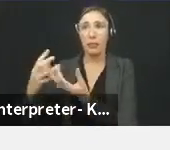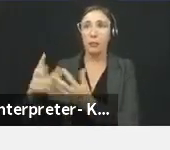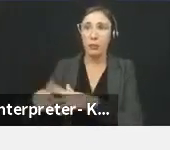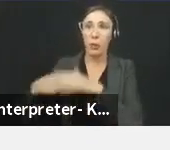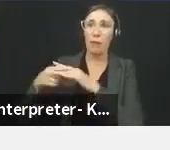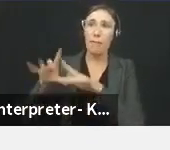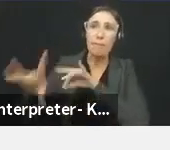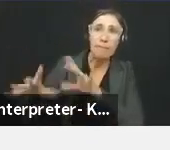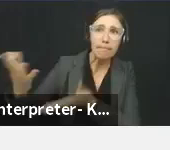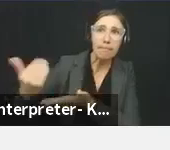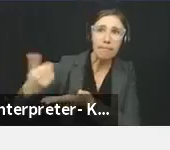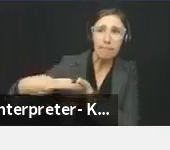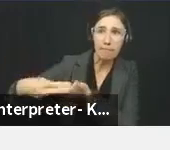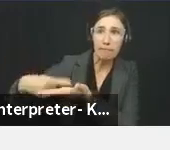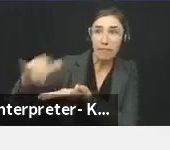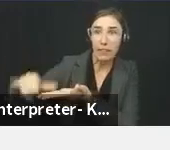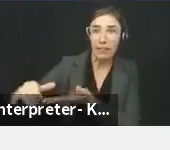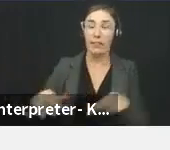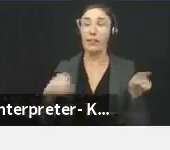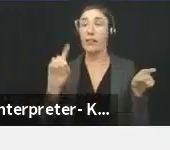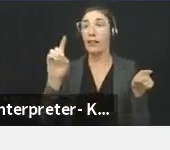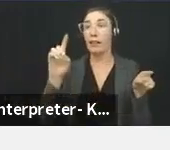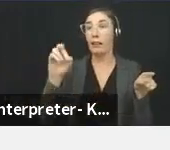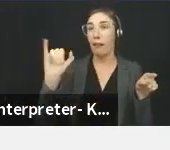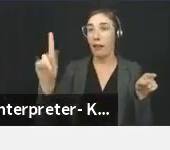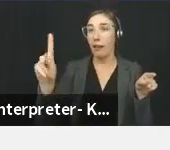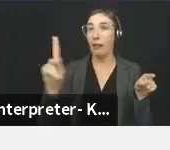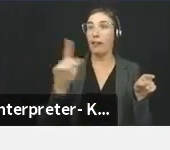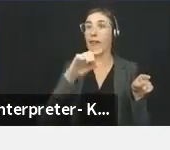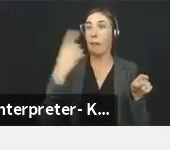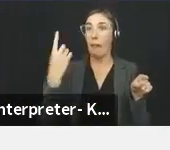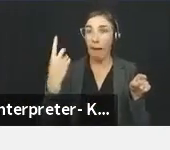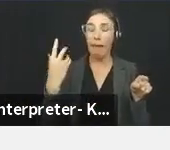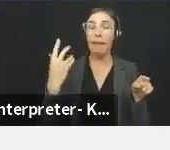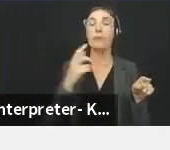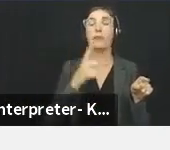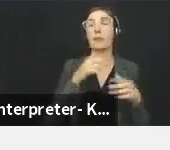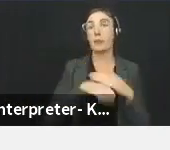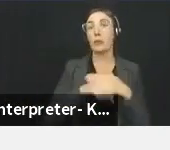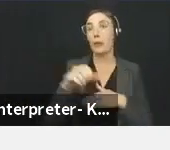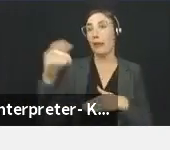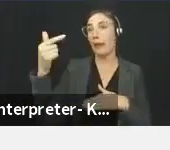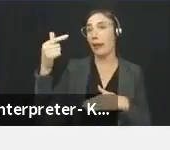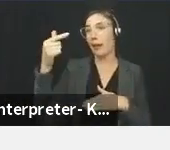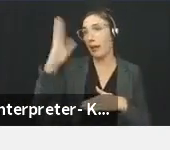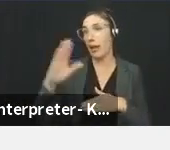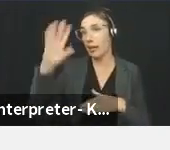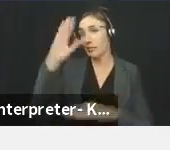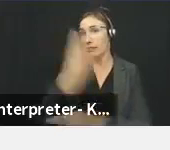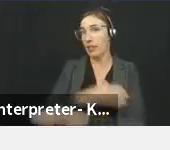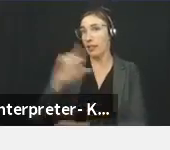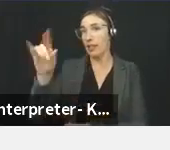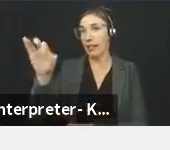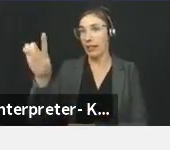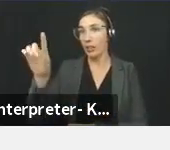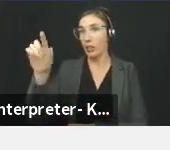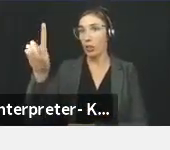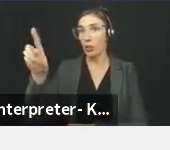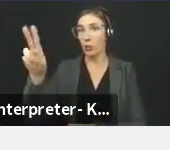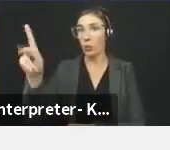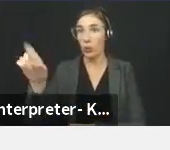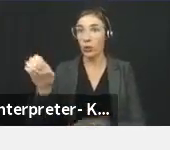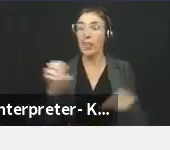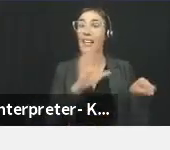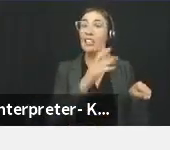of Derek Black, who was born into the preeminent white nationalist family, and it was the godson of David Duke. And Derek's journey from a white nationalist